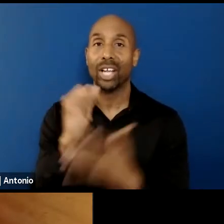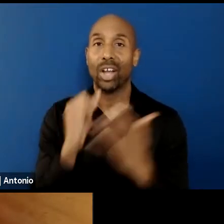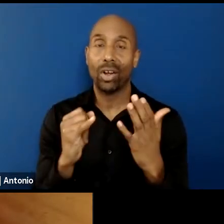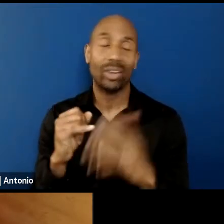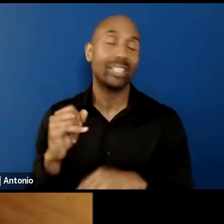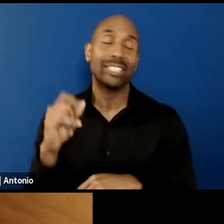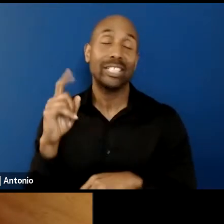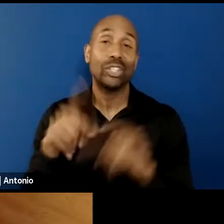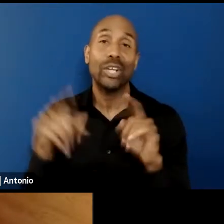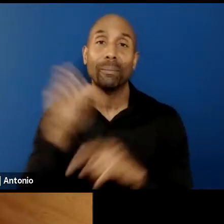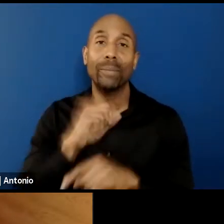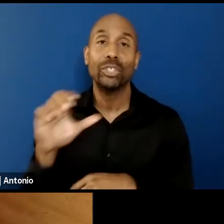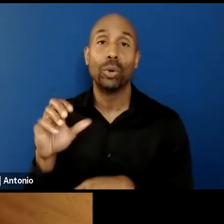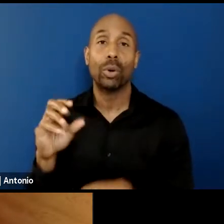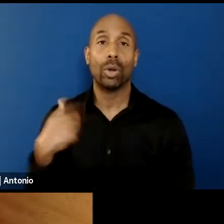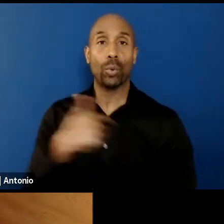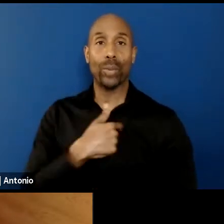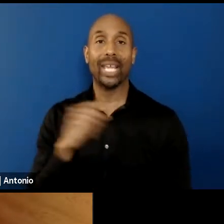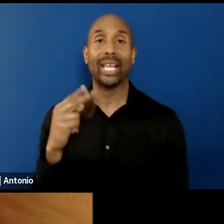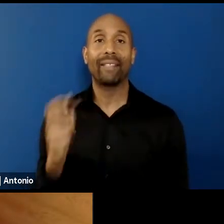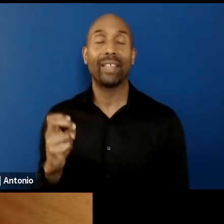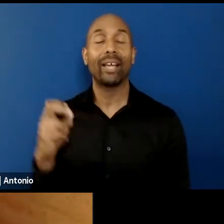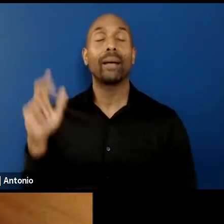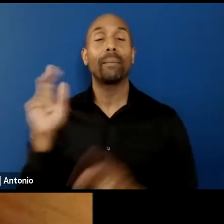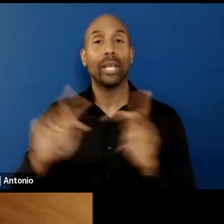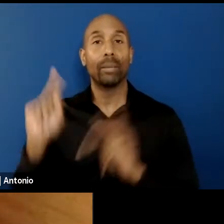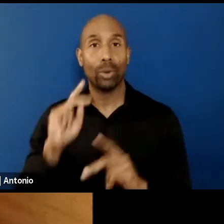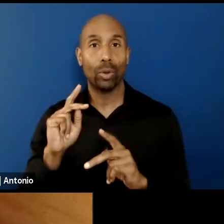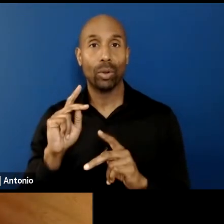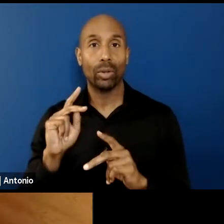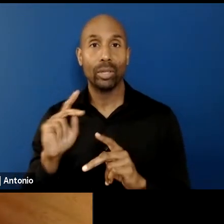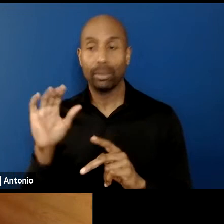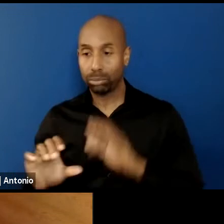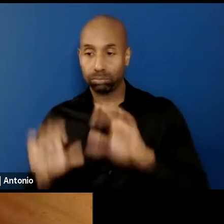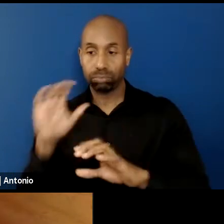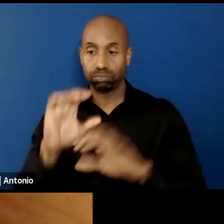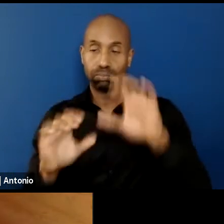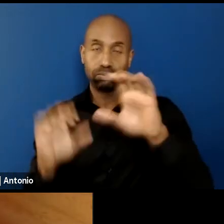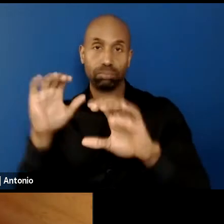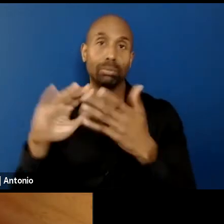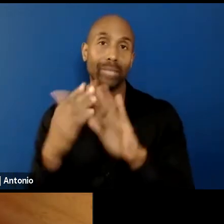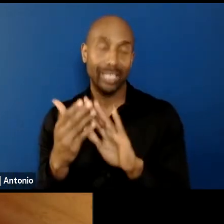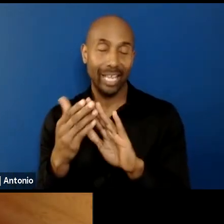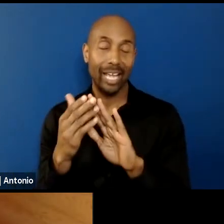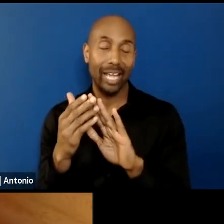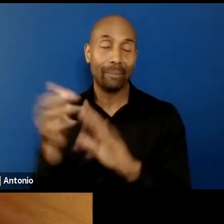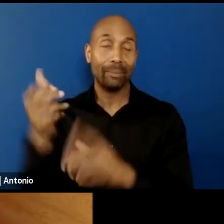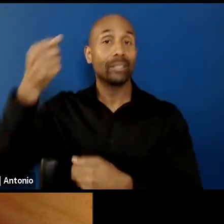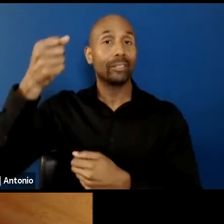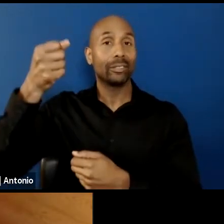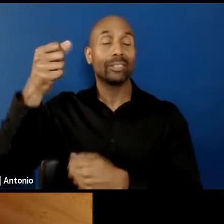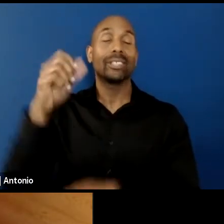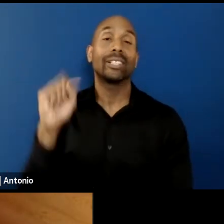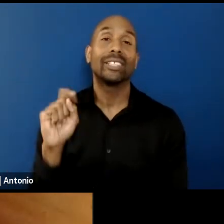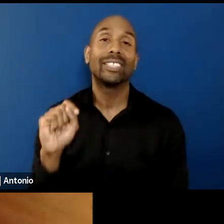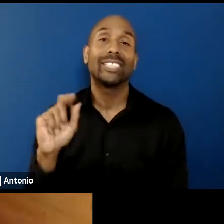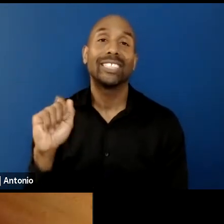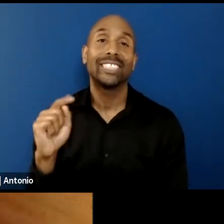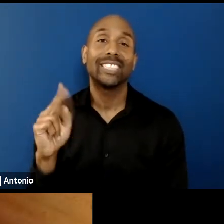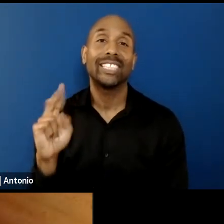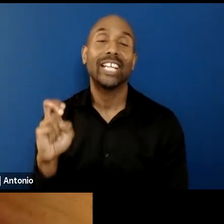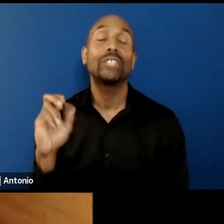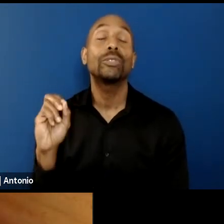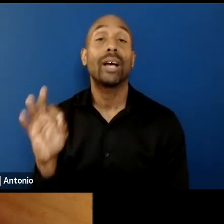of the Statue of Liberty. But that was, of course, never assembled, but rather that remained until this day